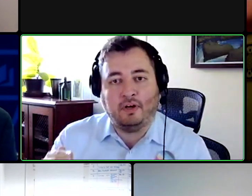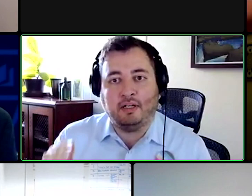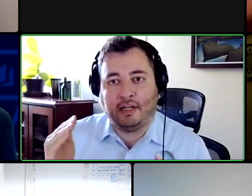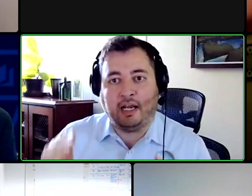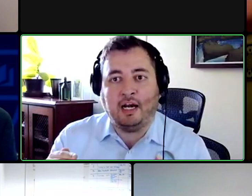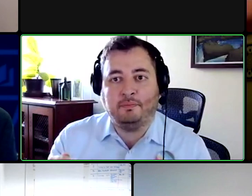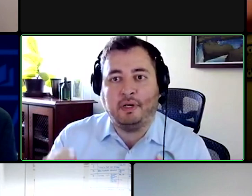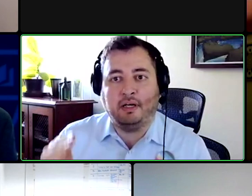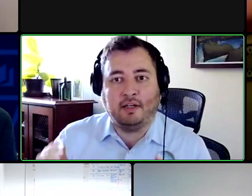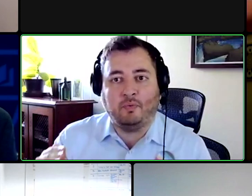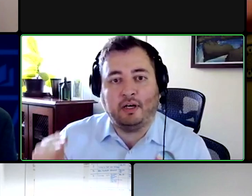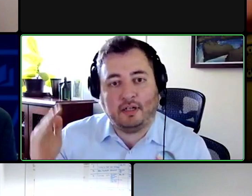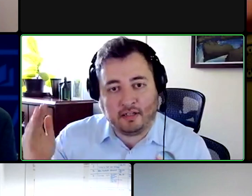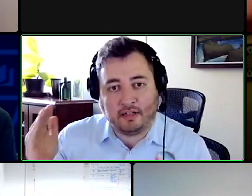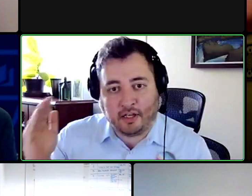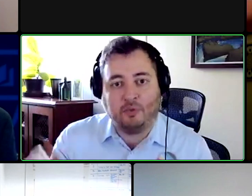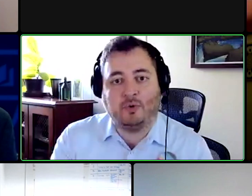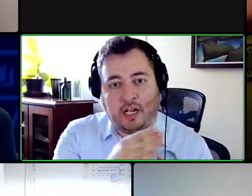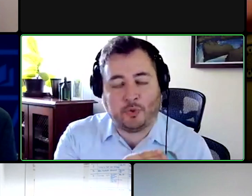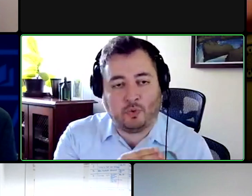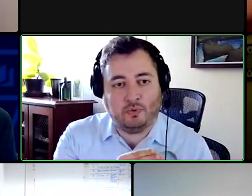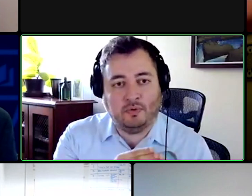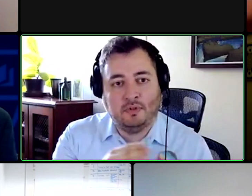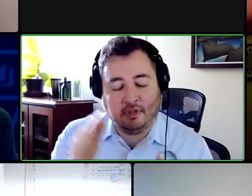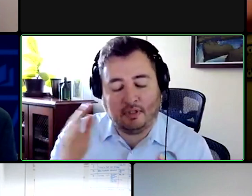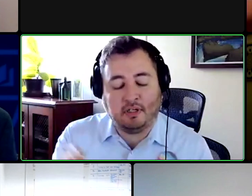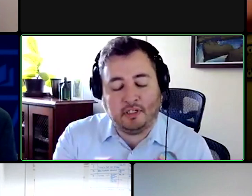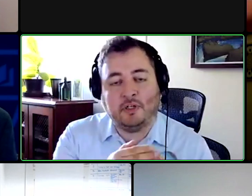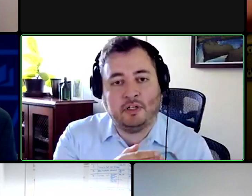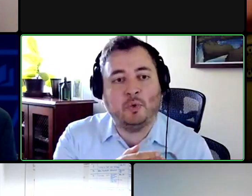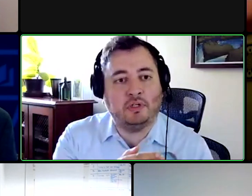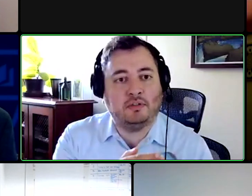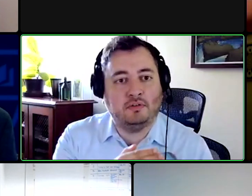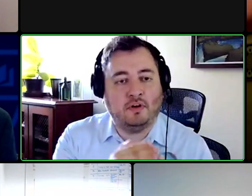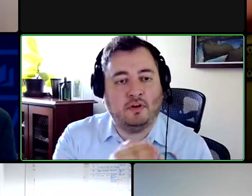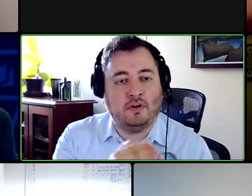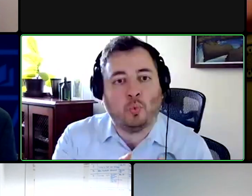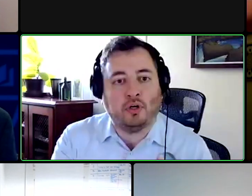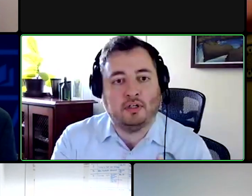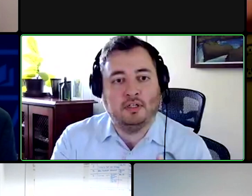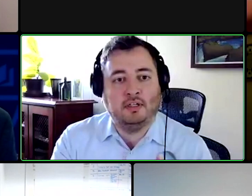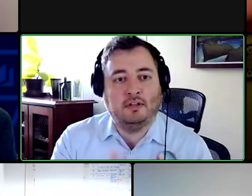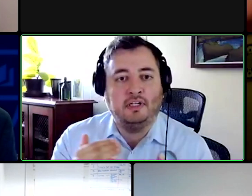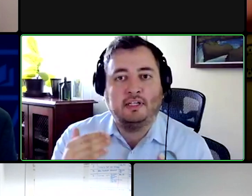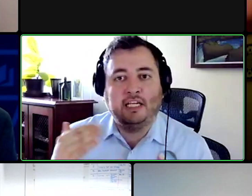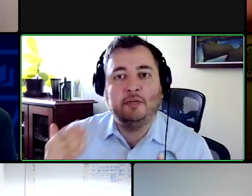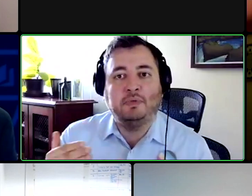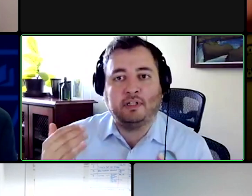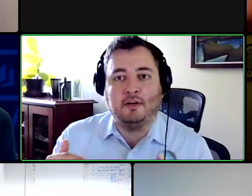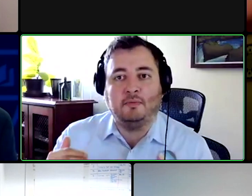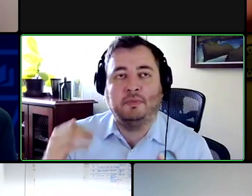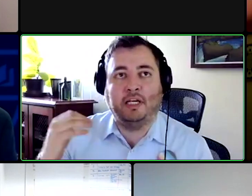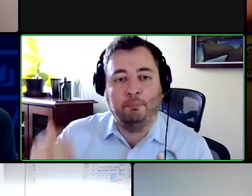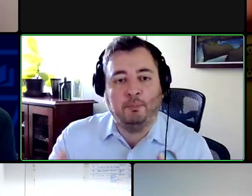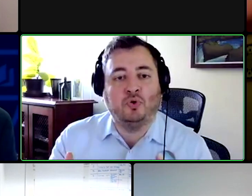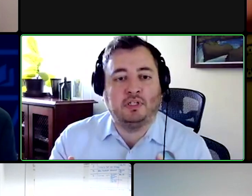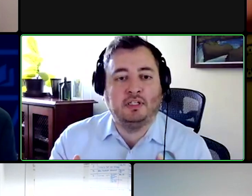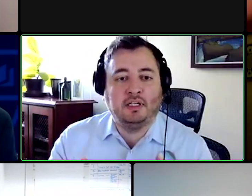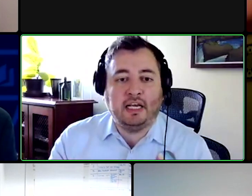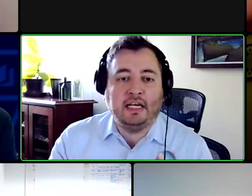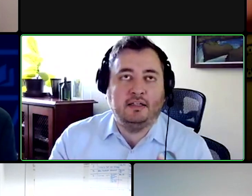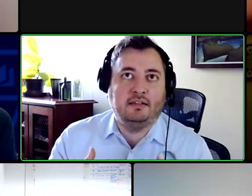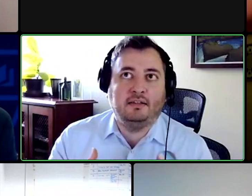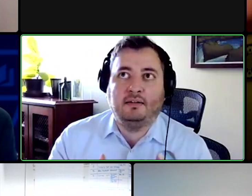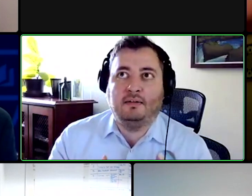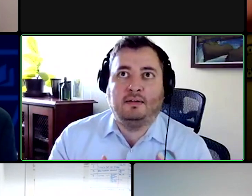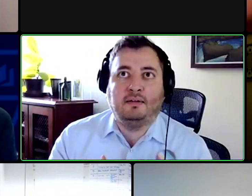help that client get out of bed get ready and then they go to actual like the constituencies of their work this keeps them immersed